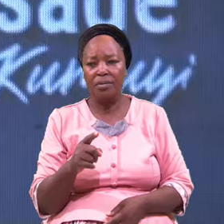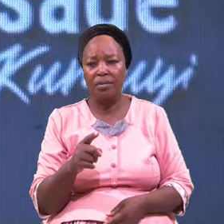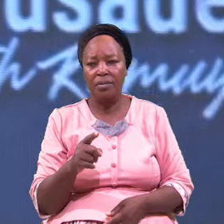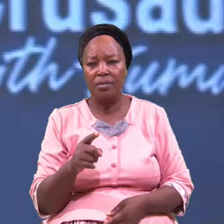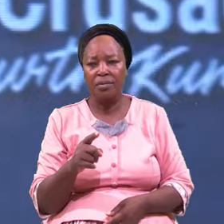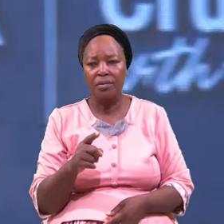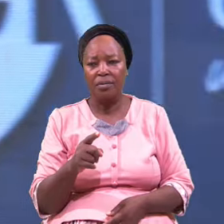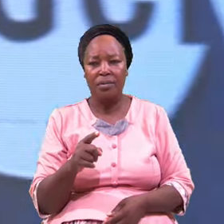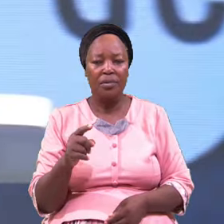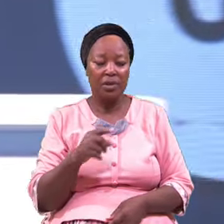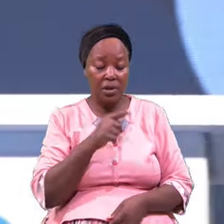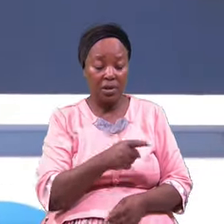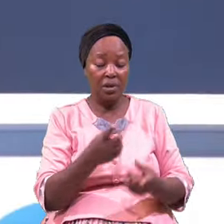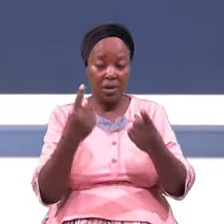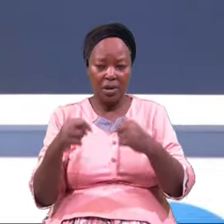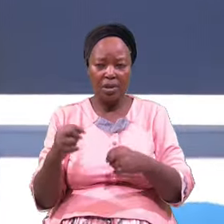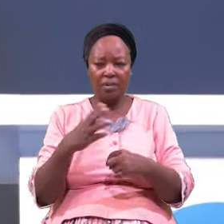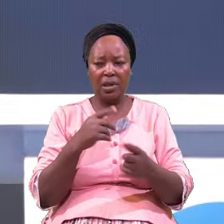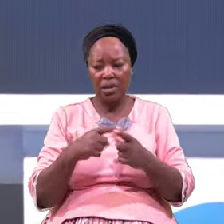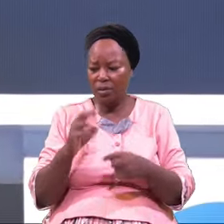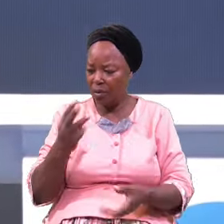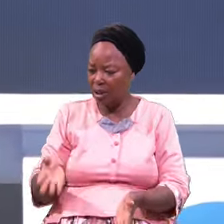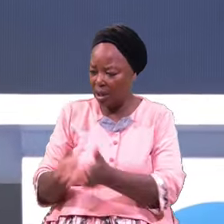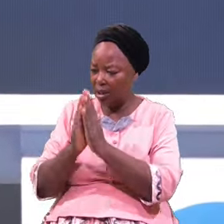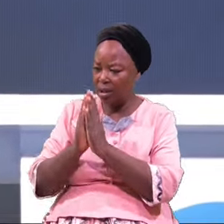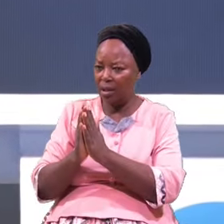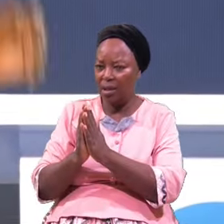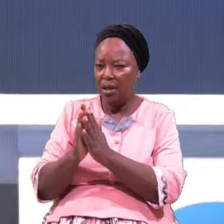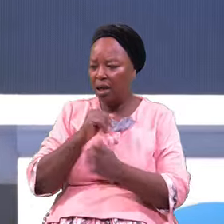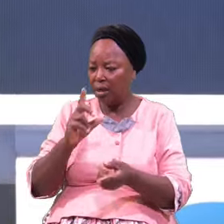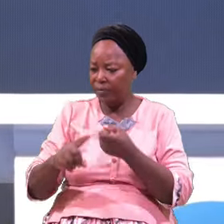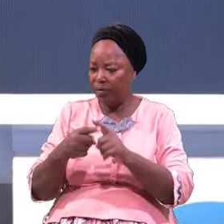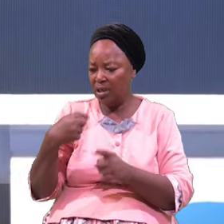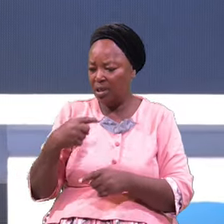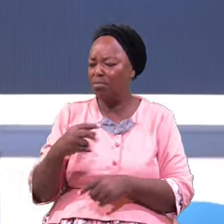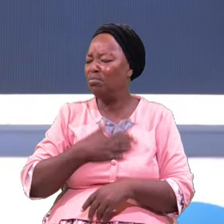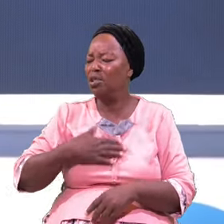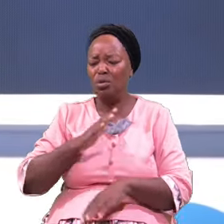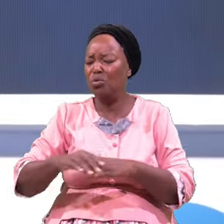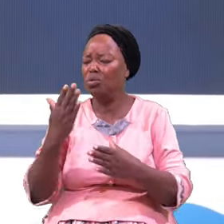He Came And Was As Keena And A Friend Said Trouble Me Not